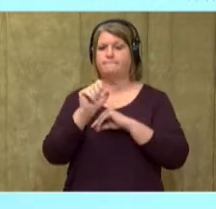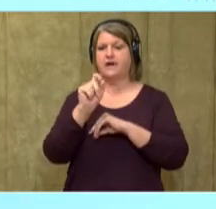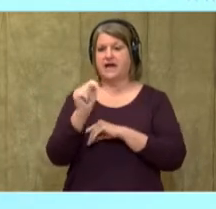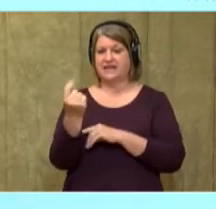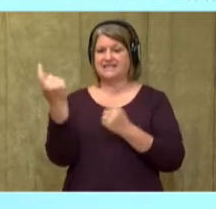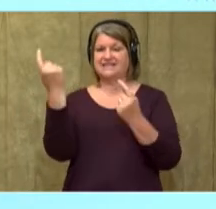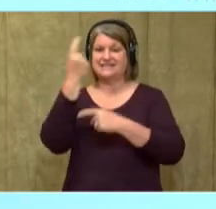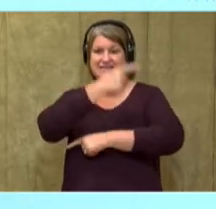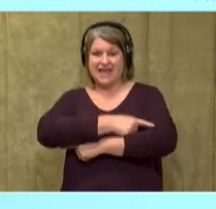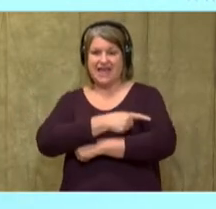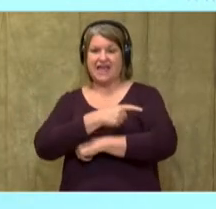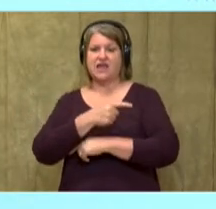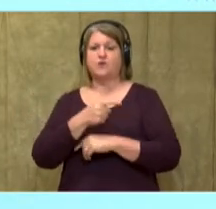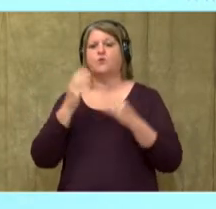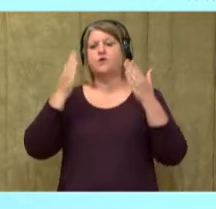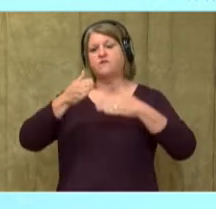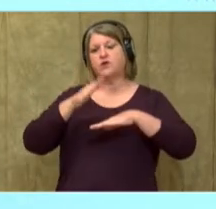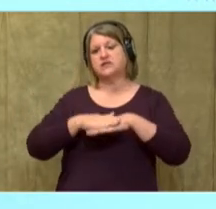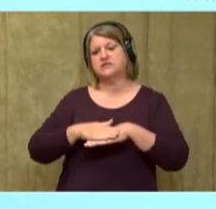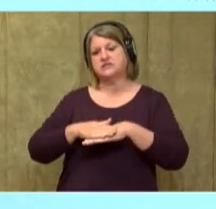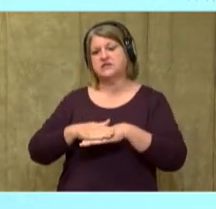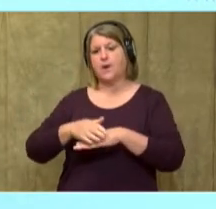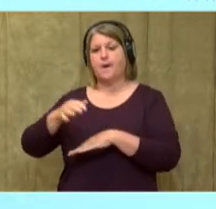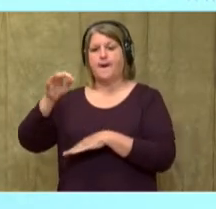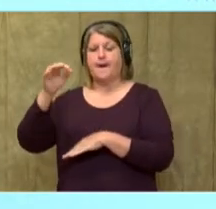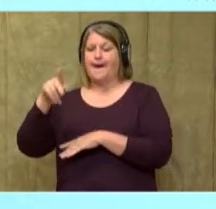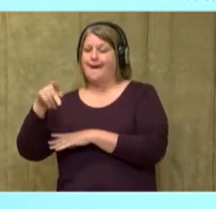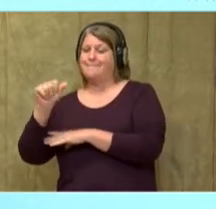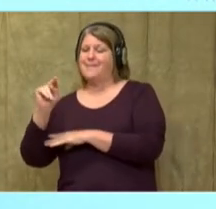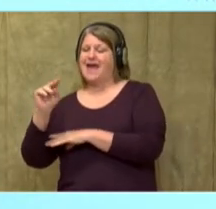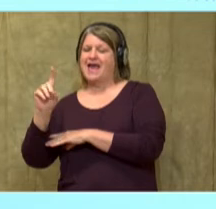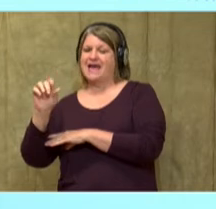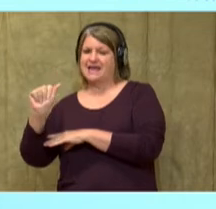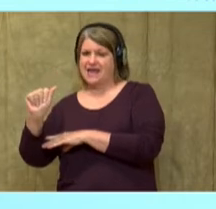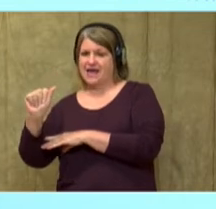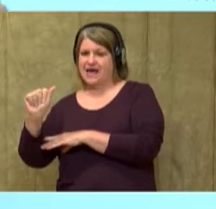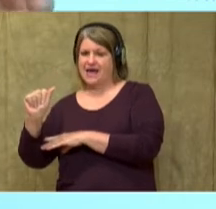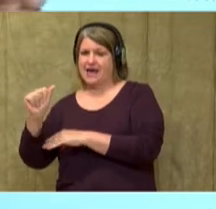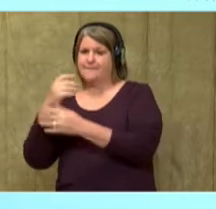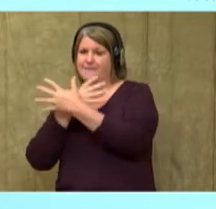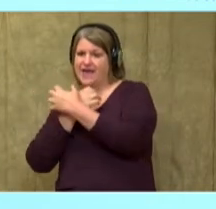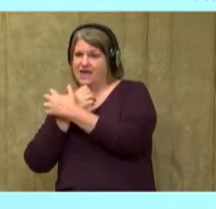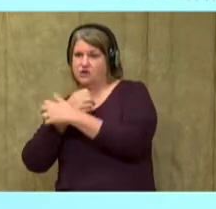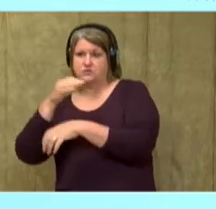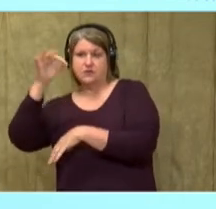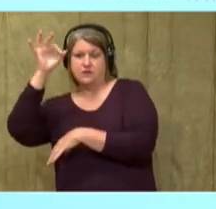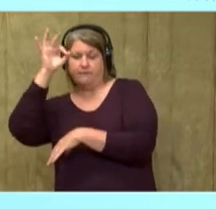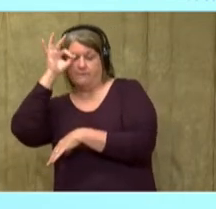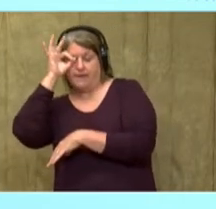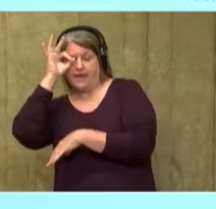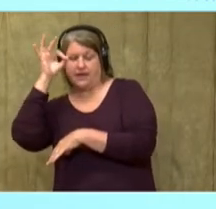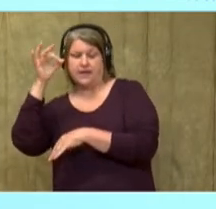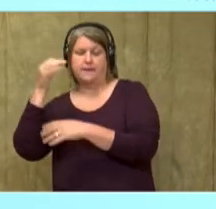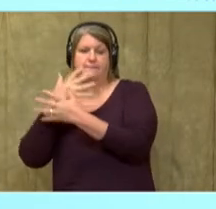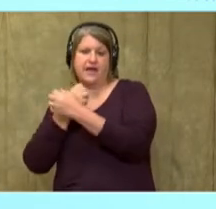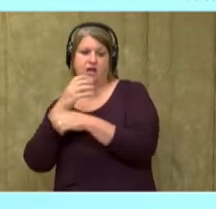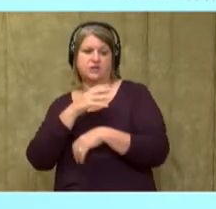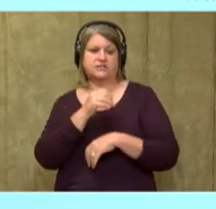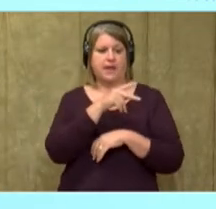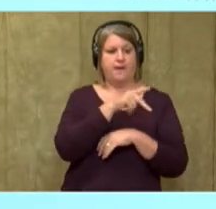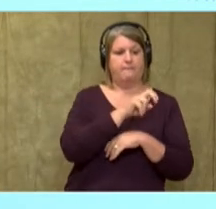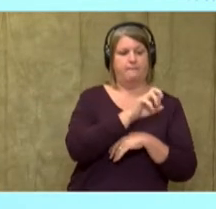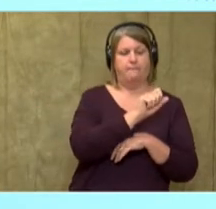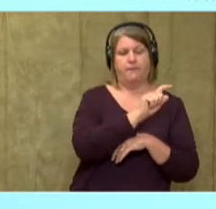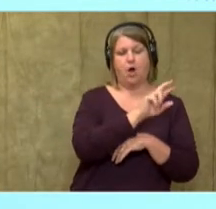And we're going to listen for ways or listen for details that polar bears and pandas are the same. And I want you to listen for